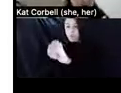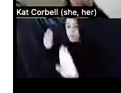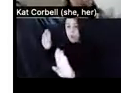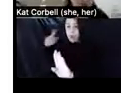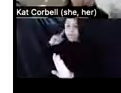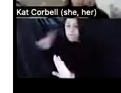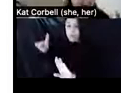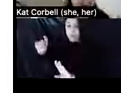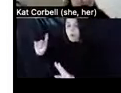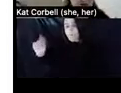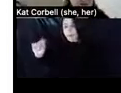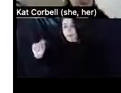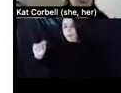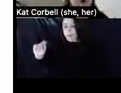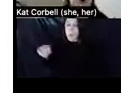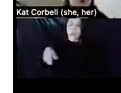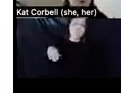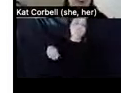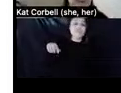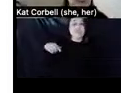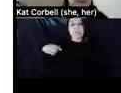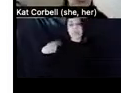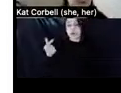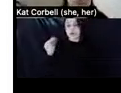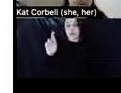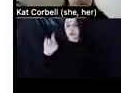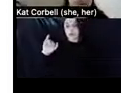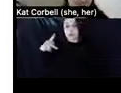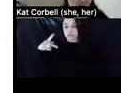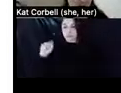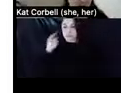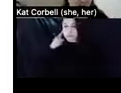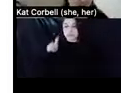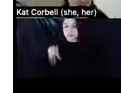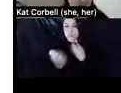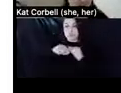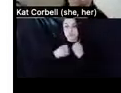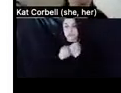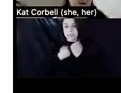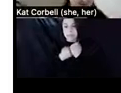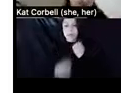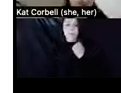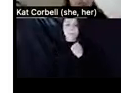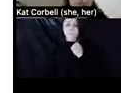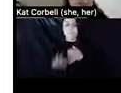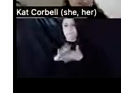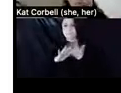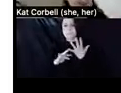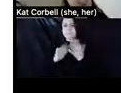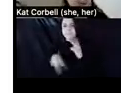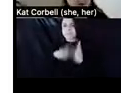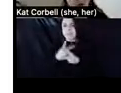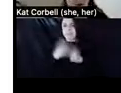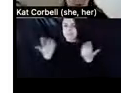toilet, like grips to help extra support. So there's other types of, um, accommodations you can request.